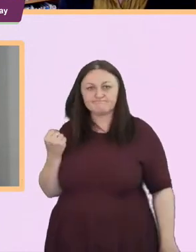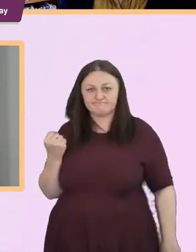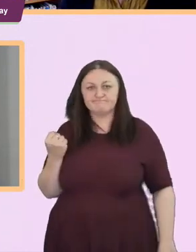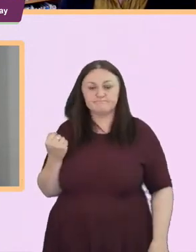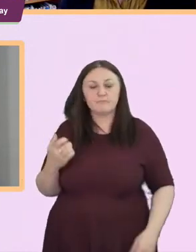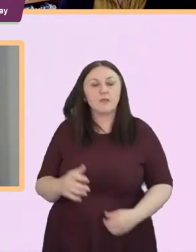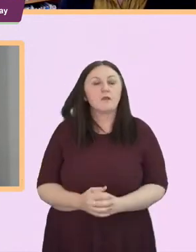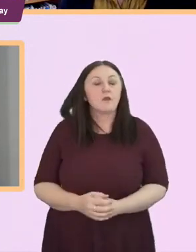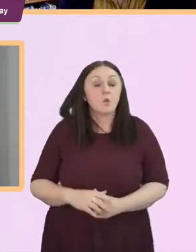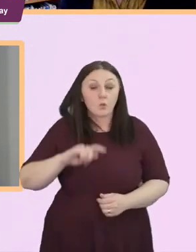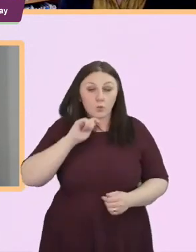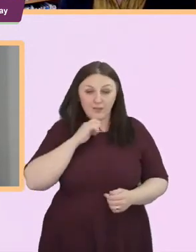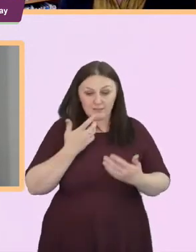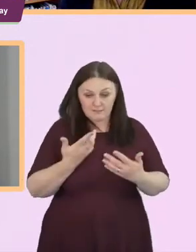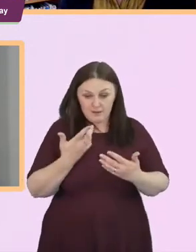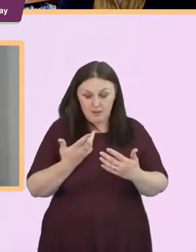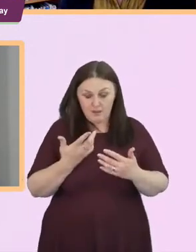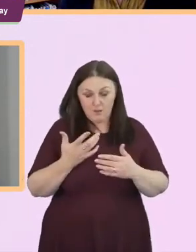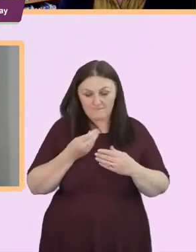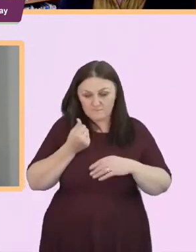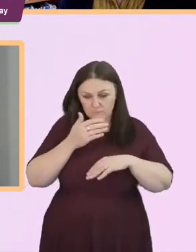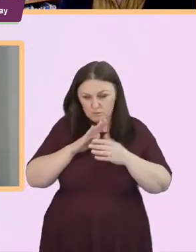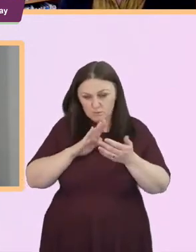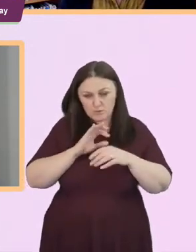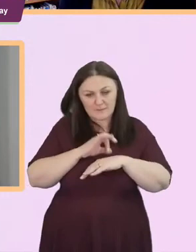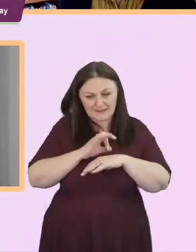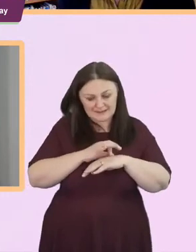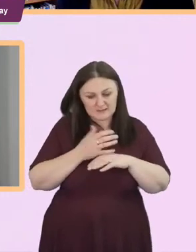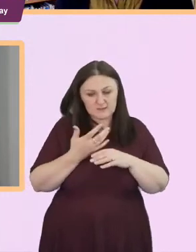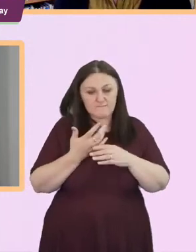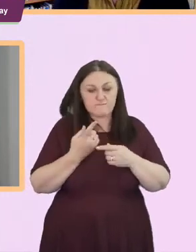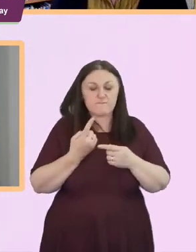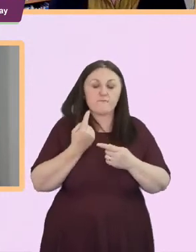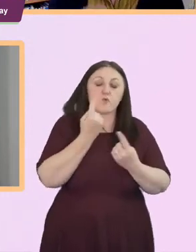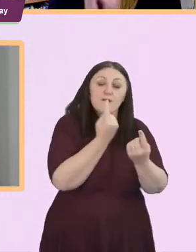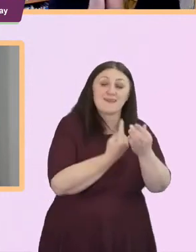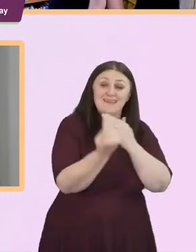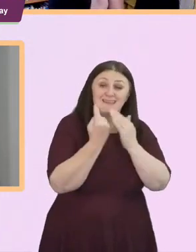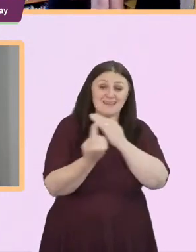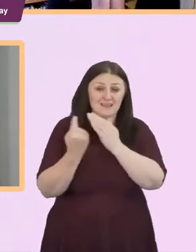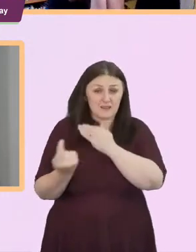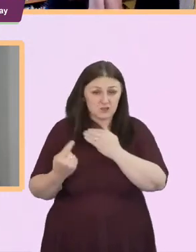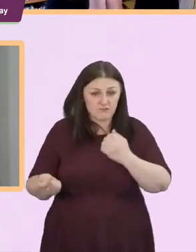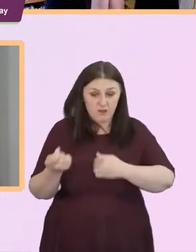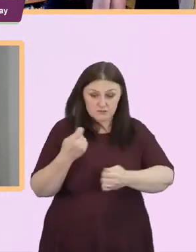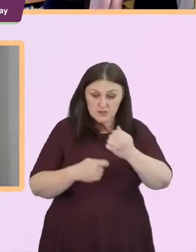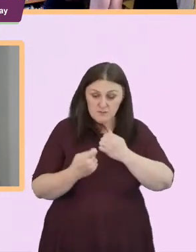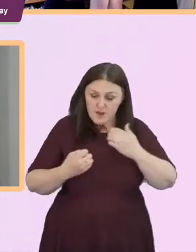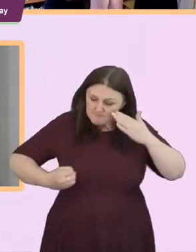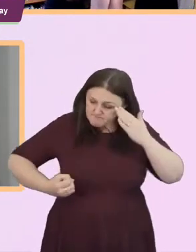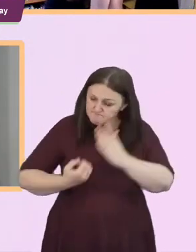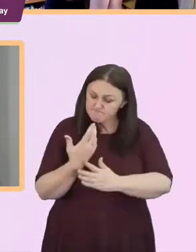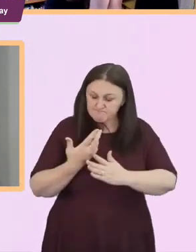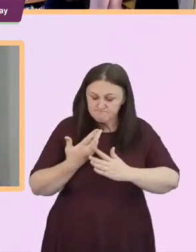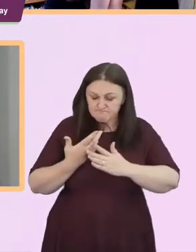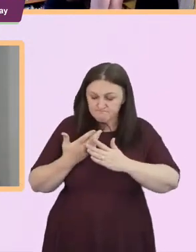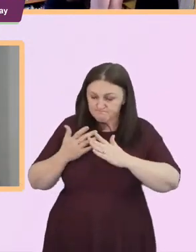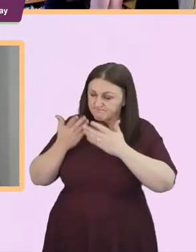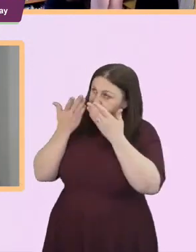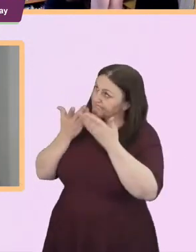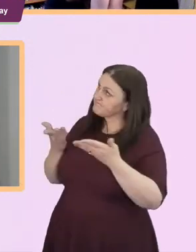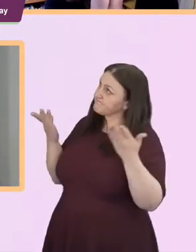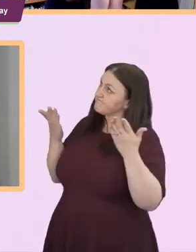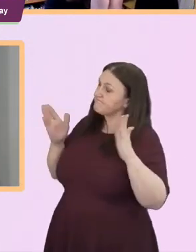um for each of us in silence to dedicate ourselves anew to working with god um